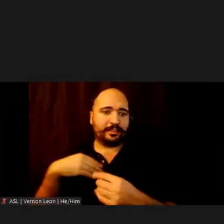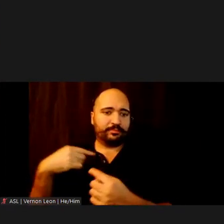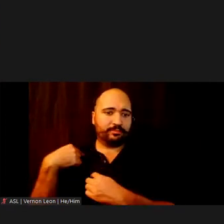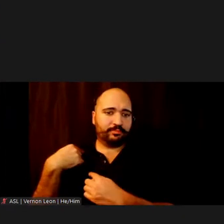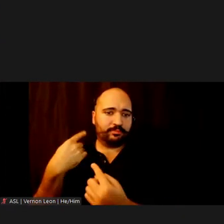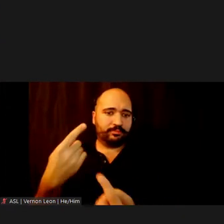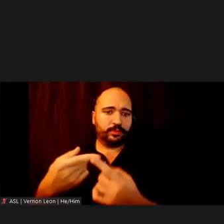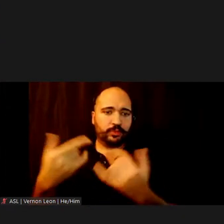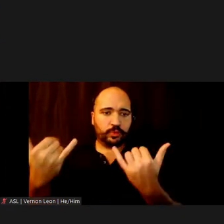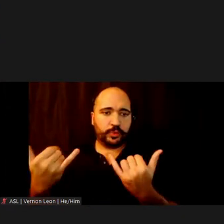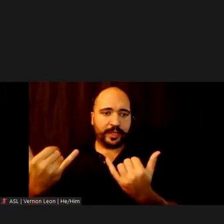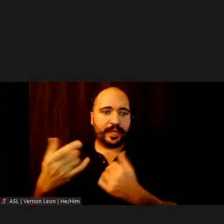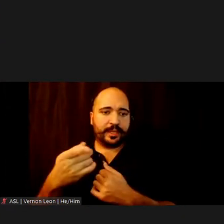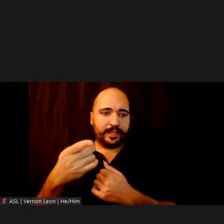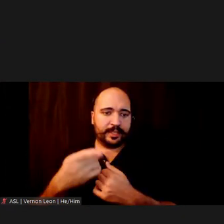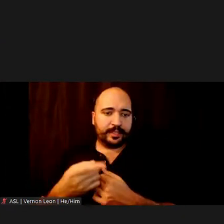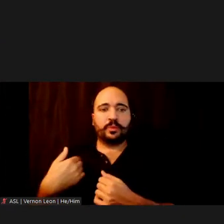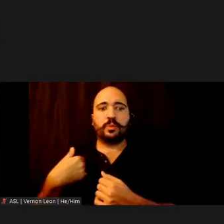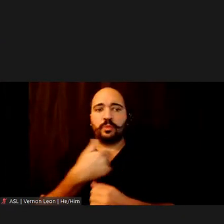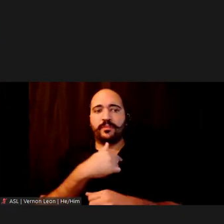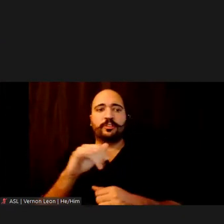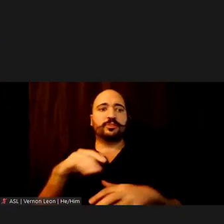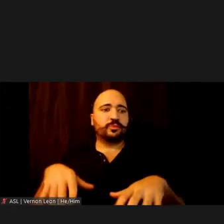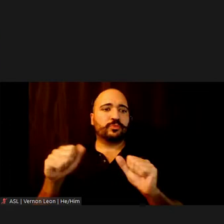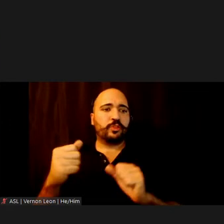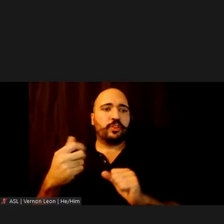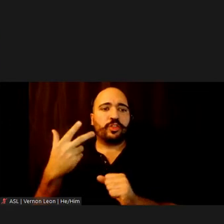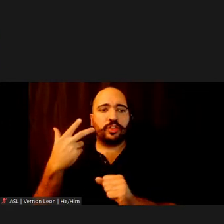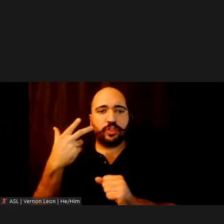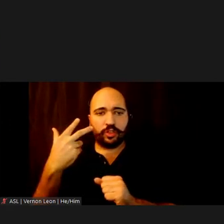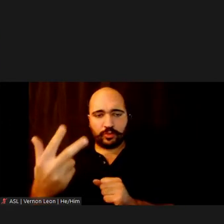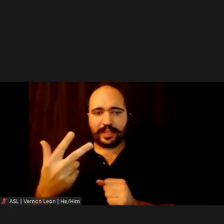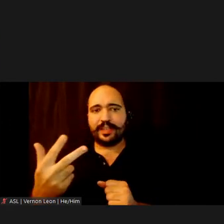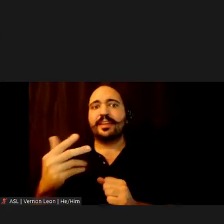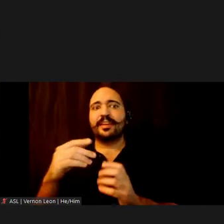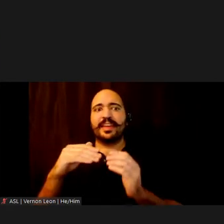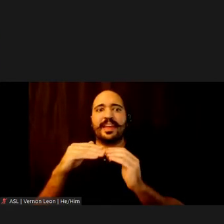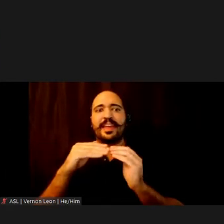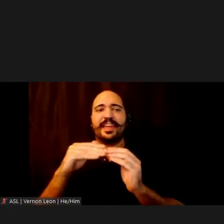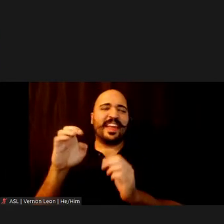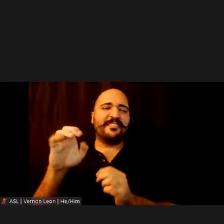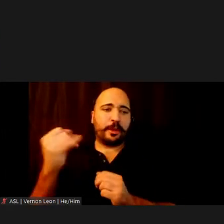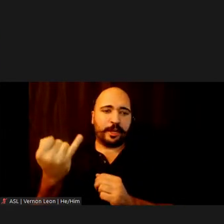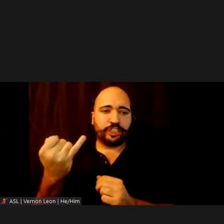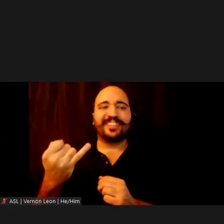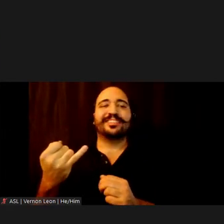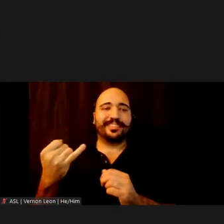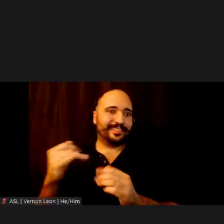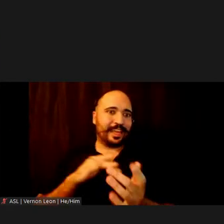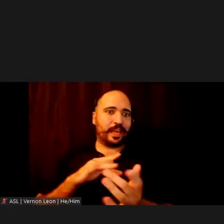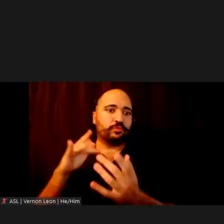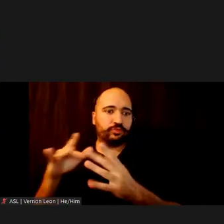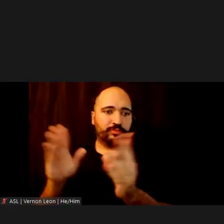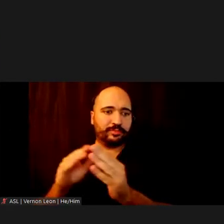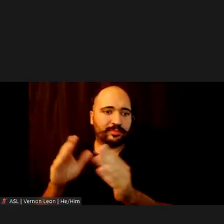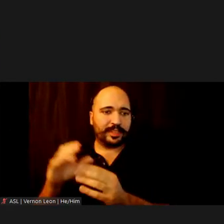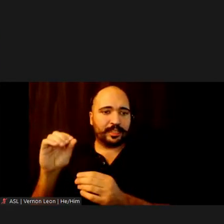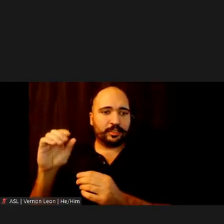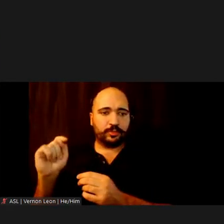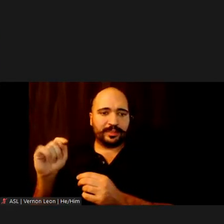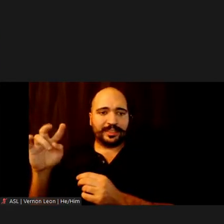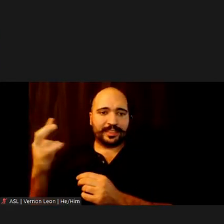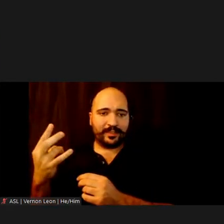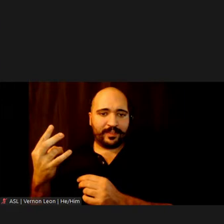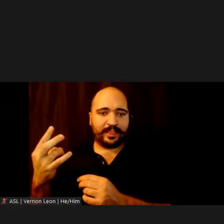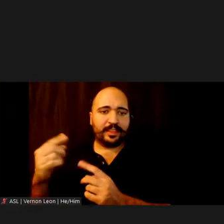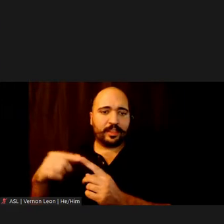We also held three environmental justice outreach webinars on October 7th, 12th, and 13th, in addition to the three sessions this week.